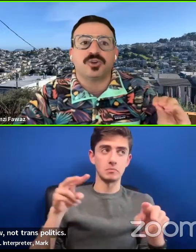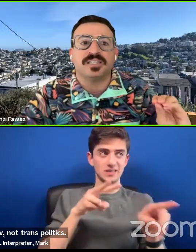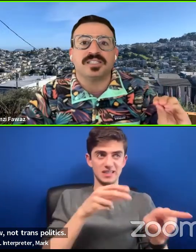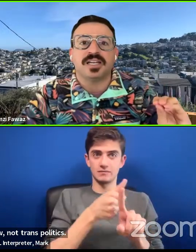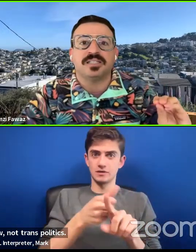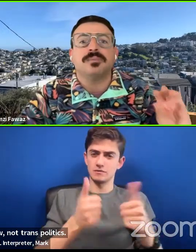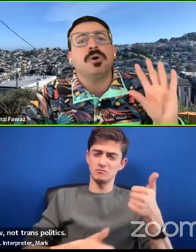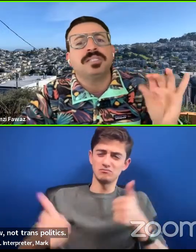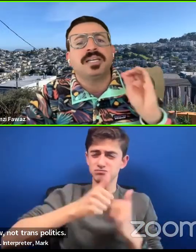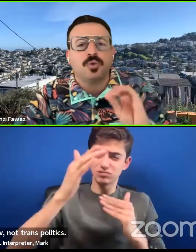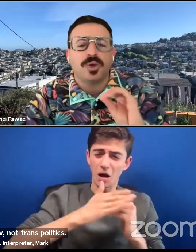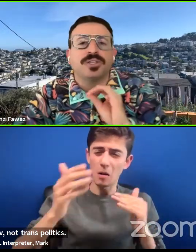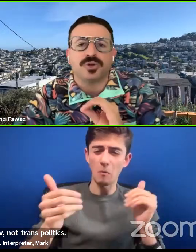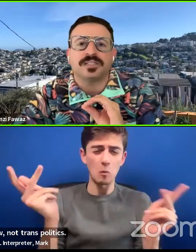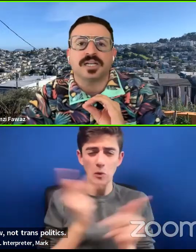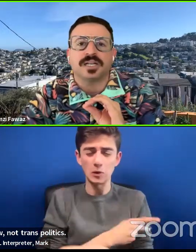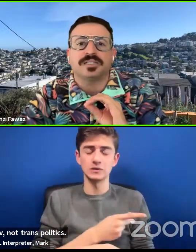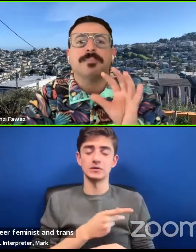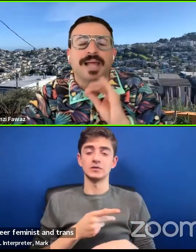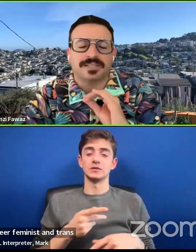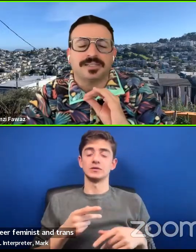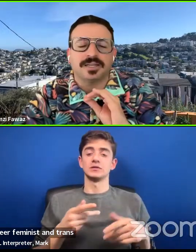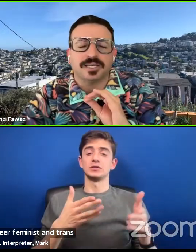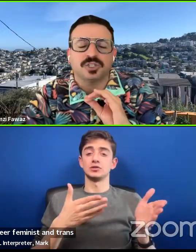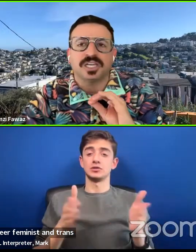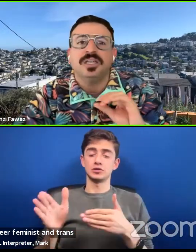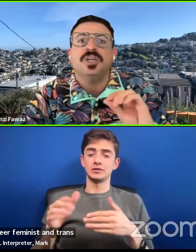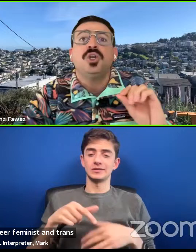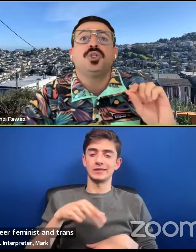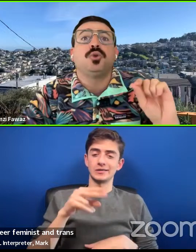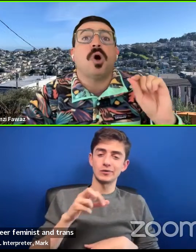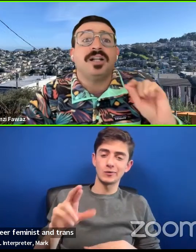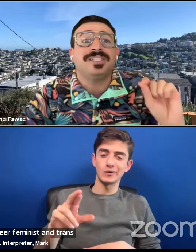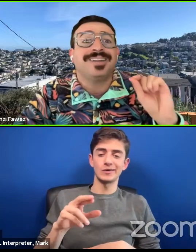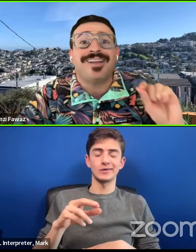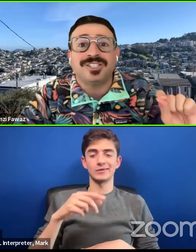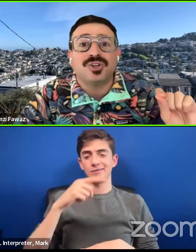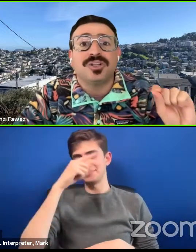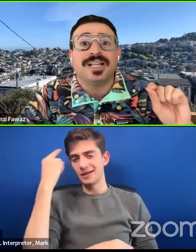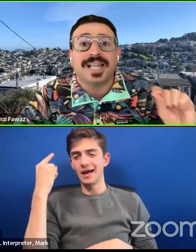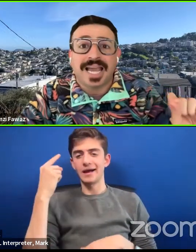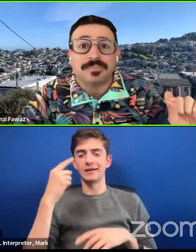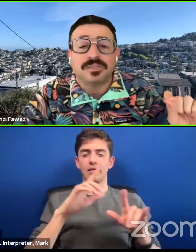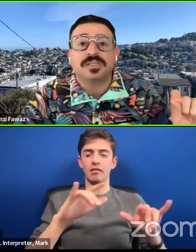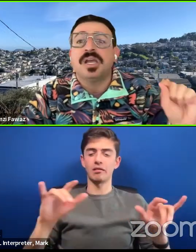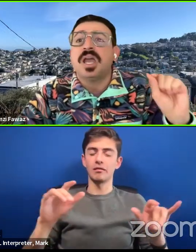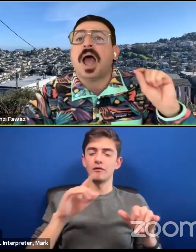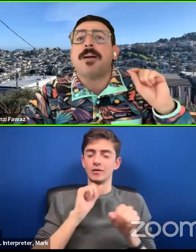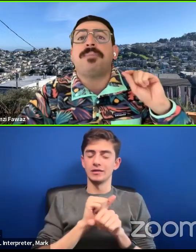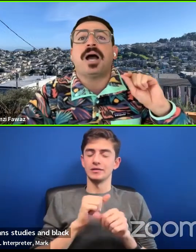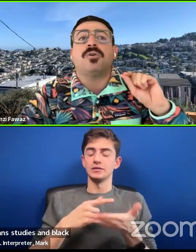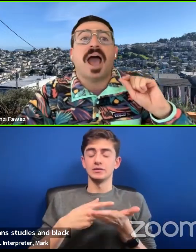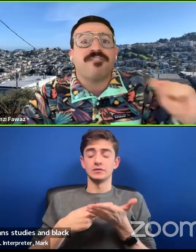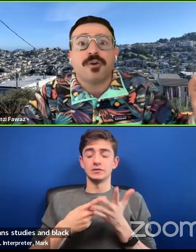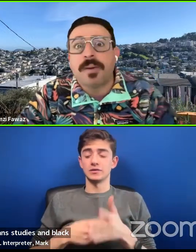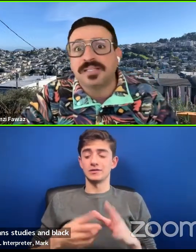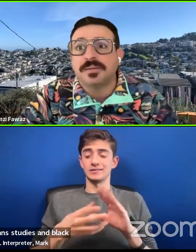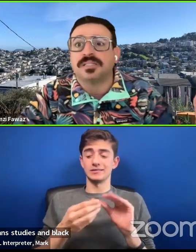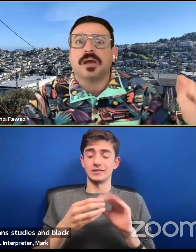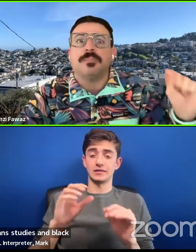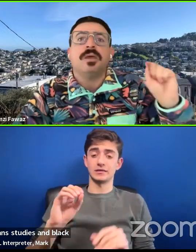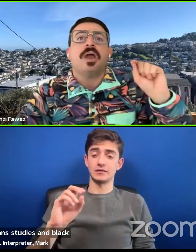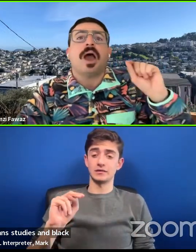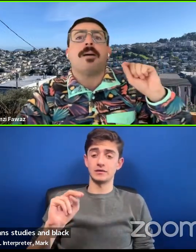feminist and trans studies, mostly in queer and trans studies and Black studies actually, to ontological claims about